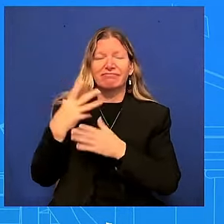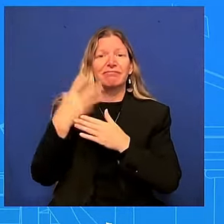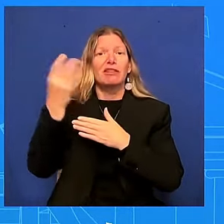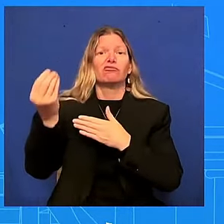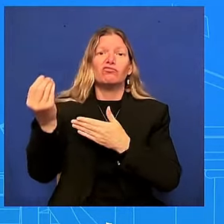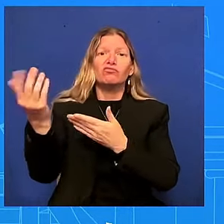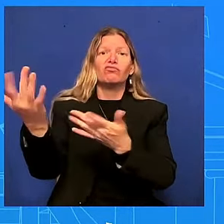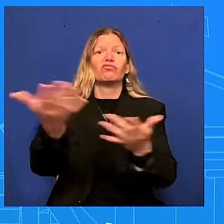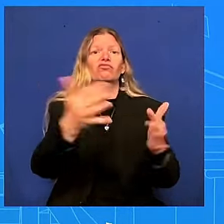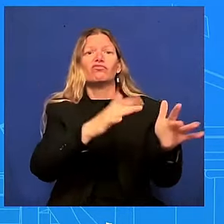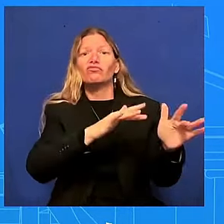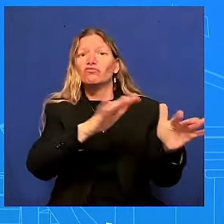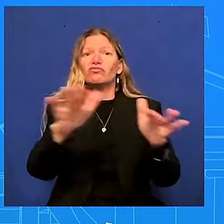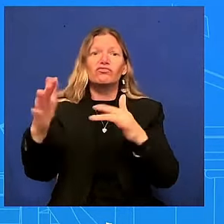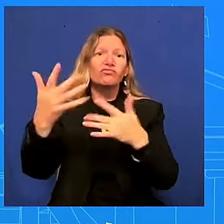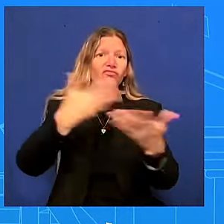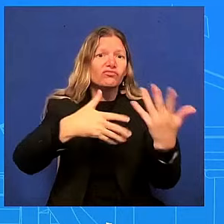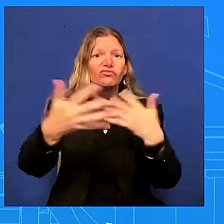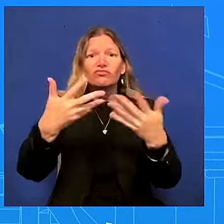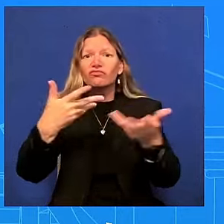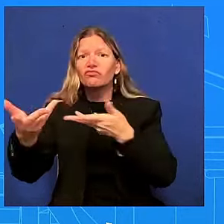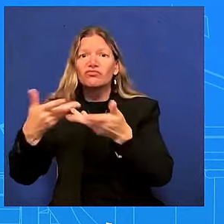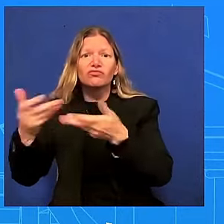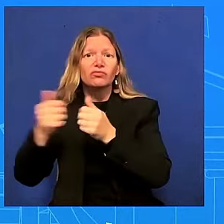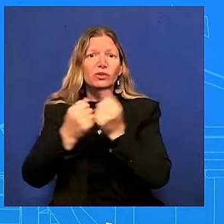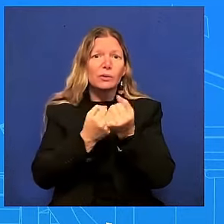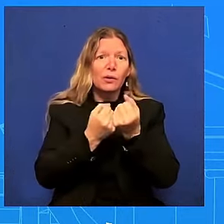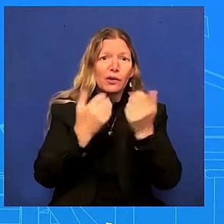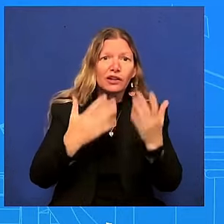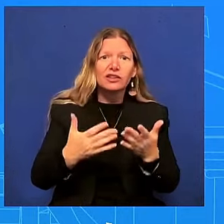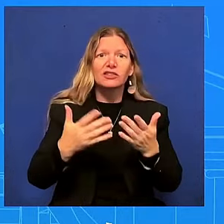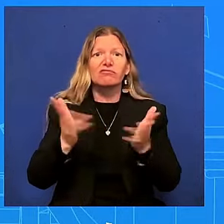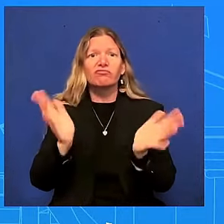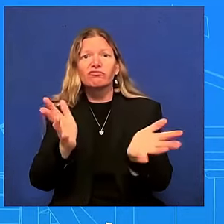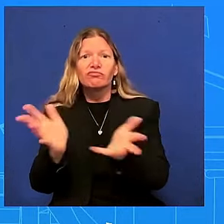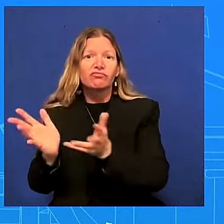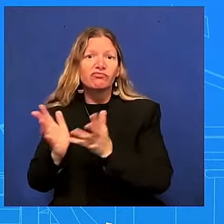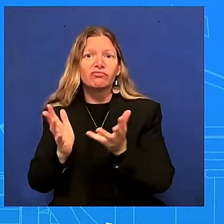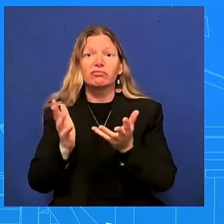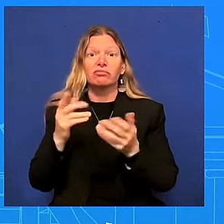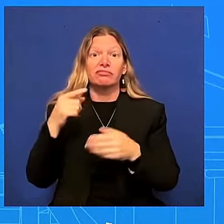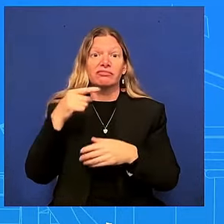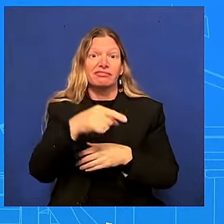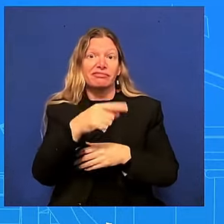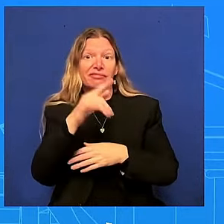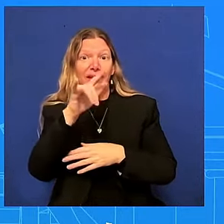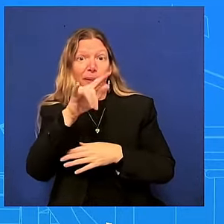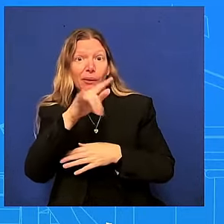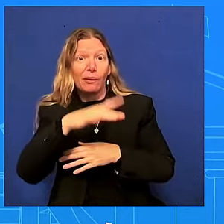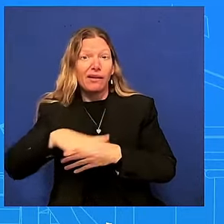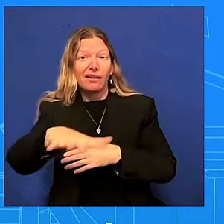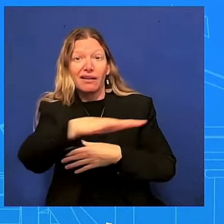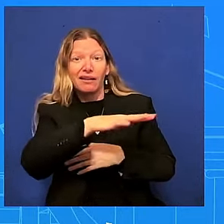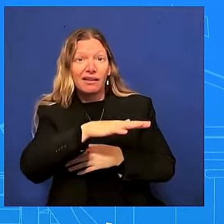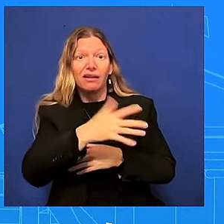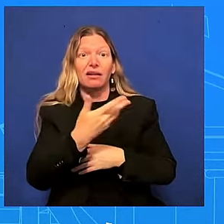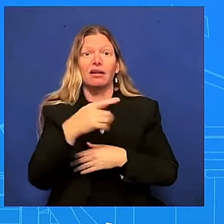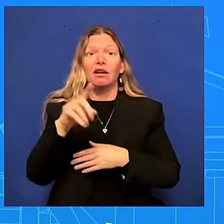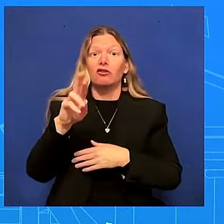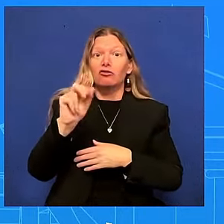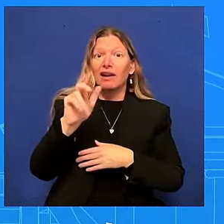whether it was a tarmac whether it was at a rally whether it was at a watch party or a fundraiser uh and i think that's important to note too